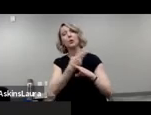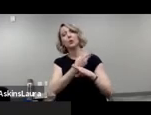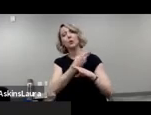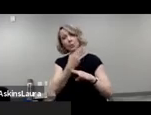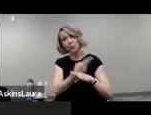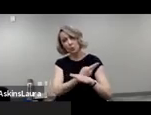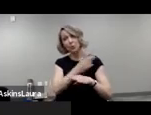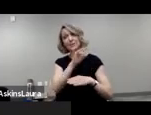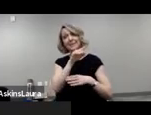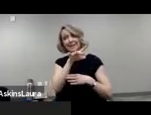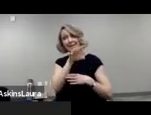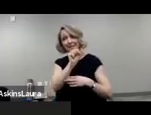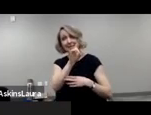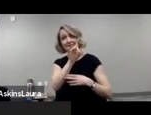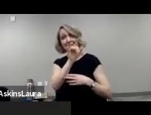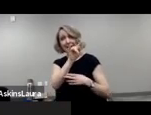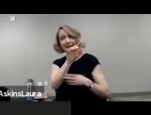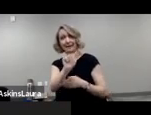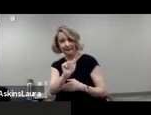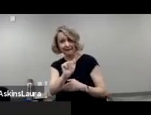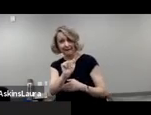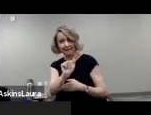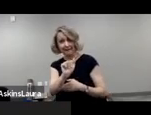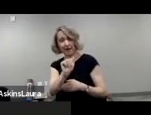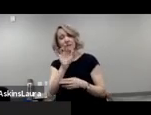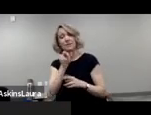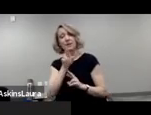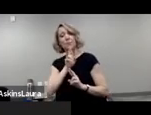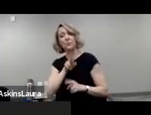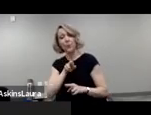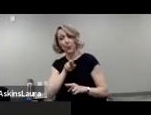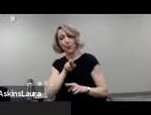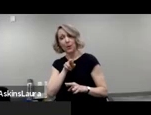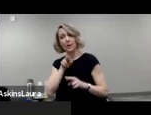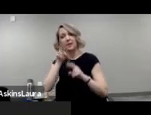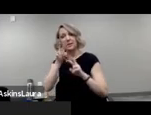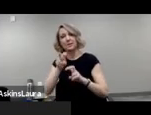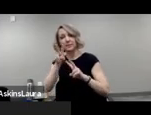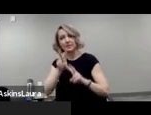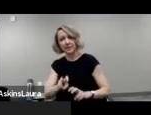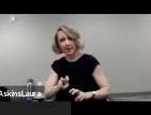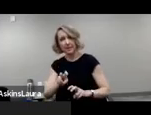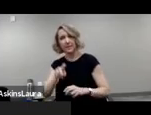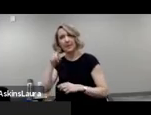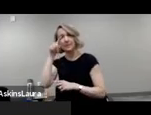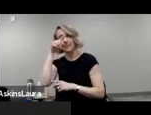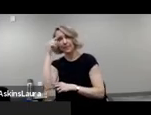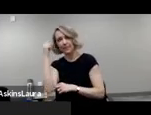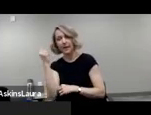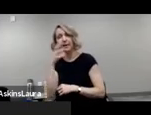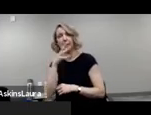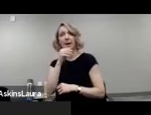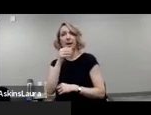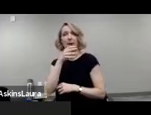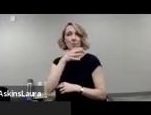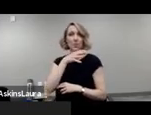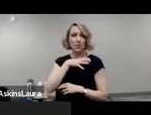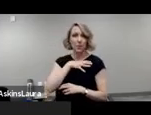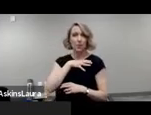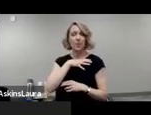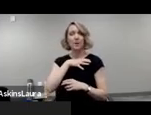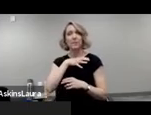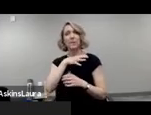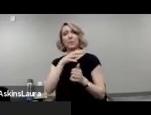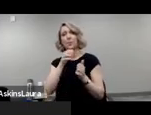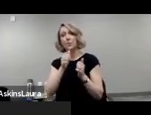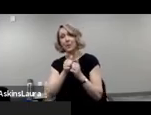Bureau data looked at black, hispanic, and women with disabilities for